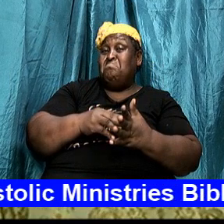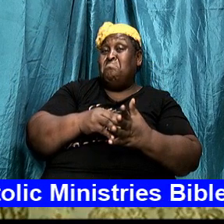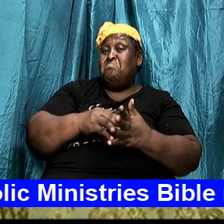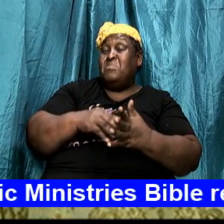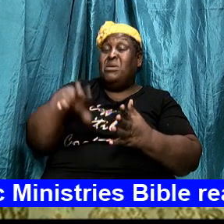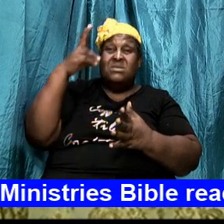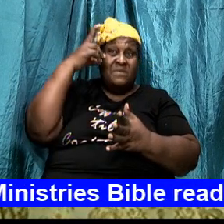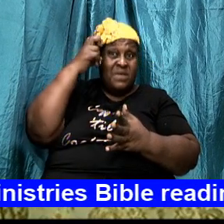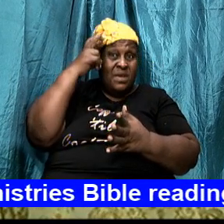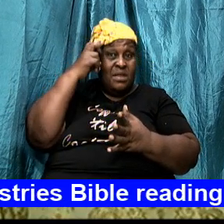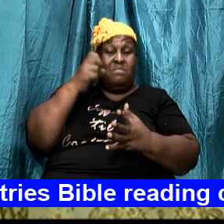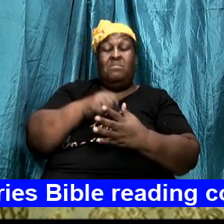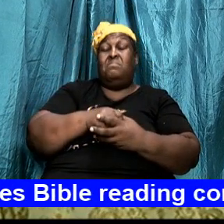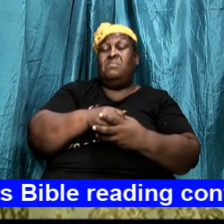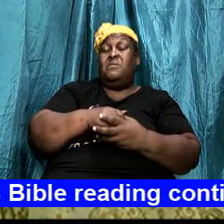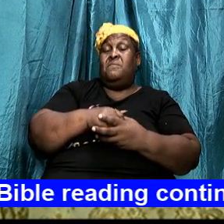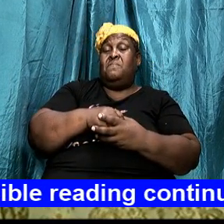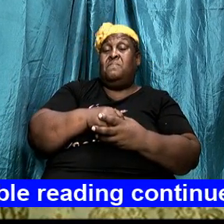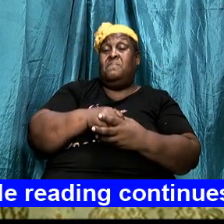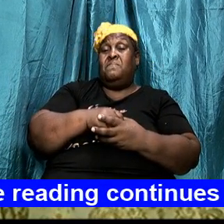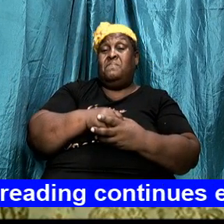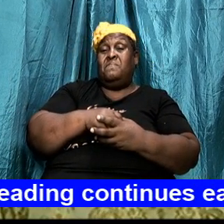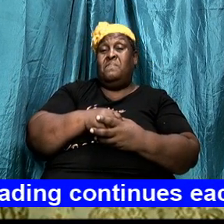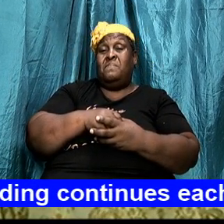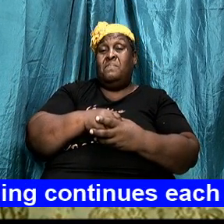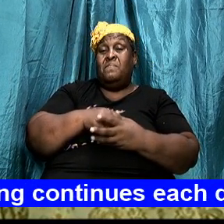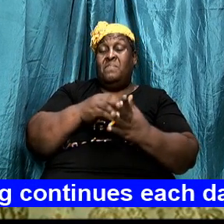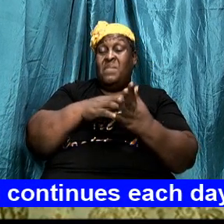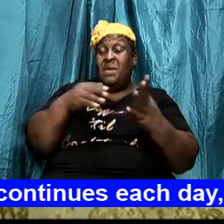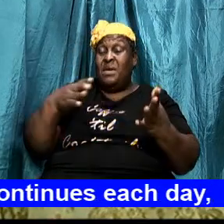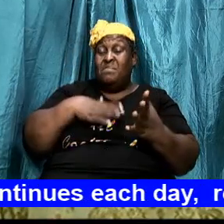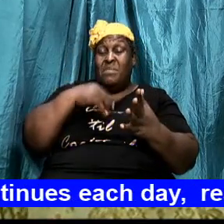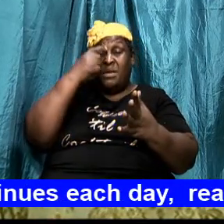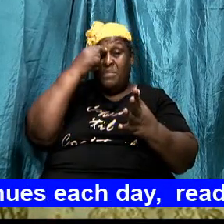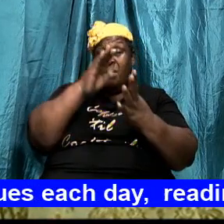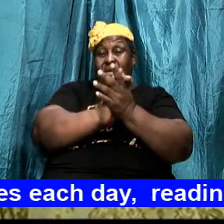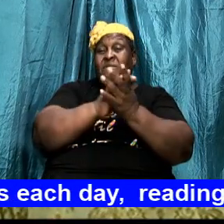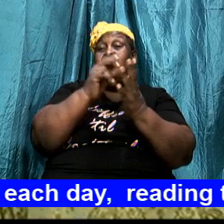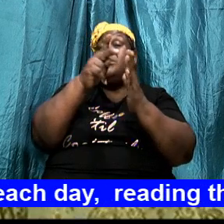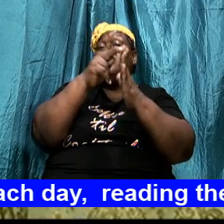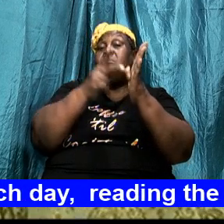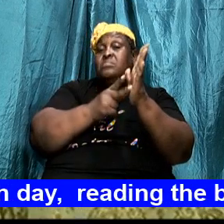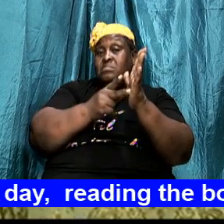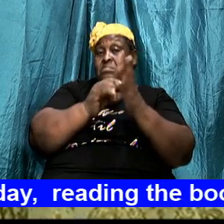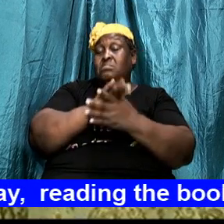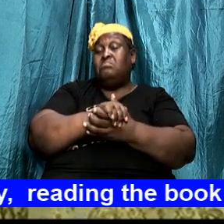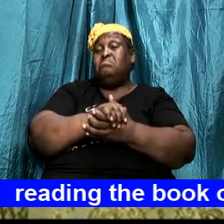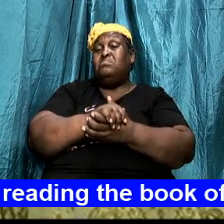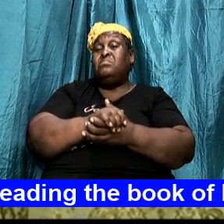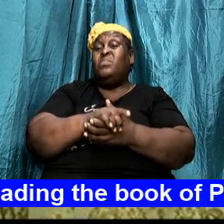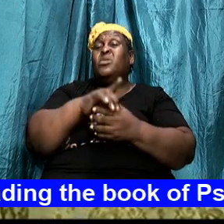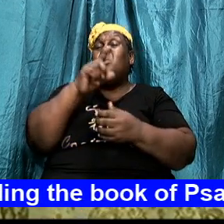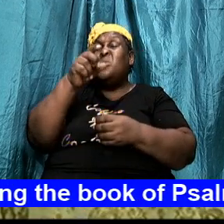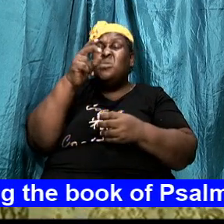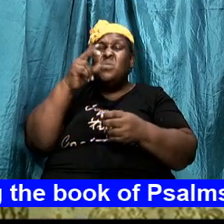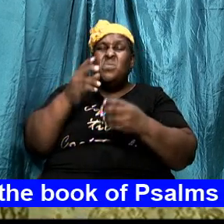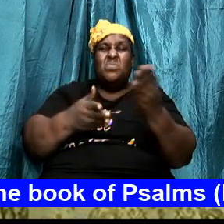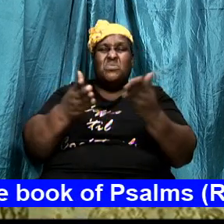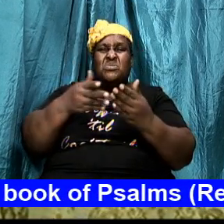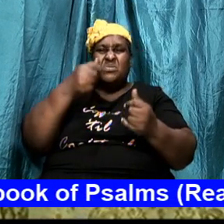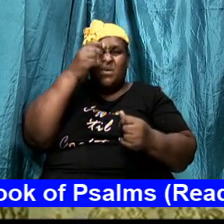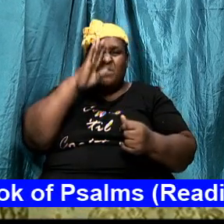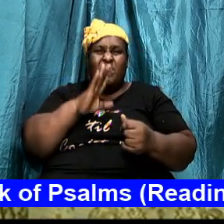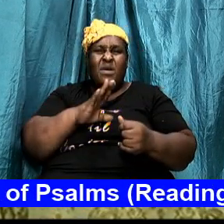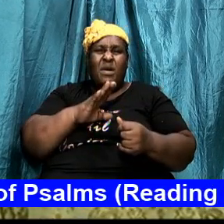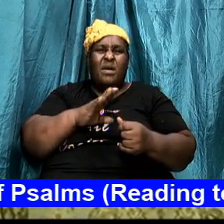against against my beliefs and my principles if you have been serving God and